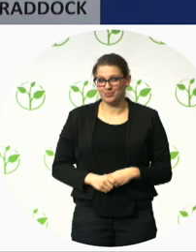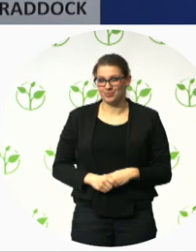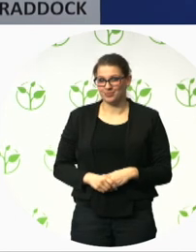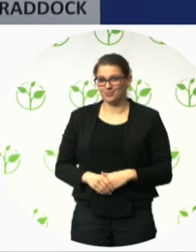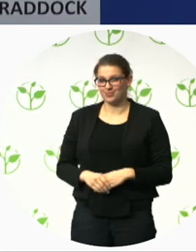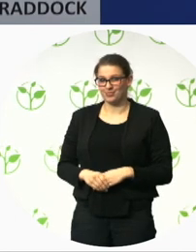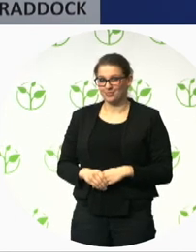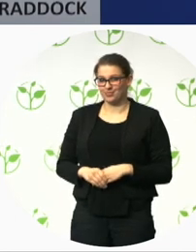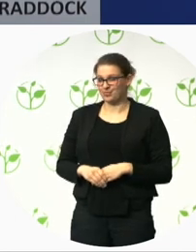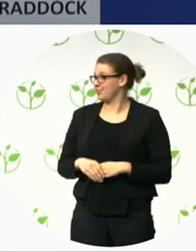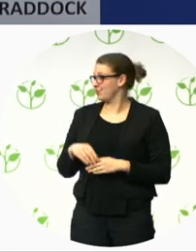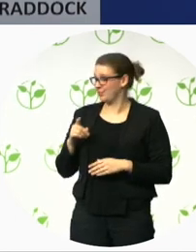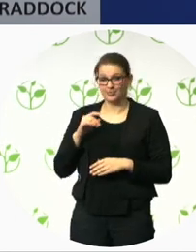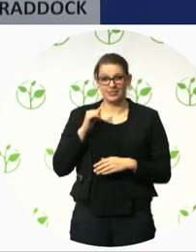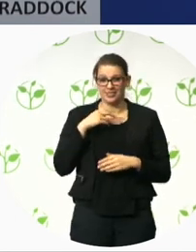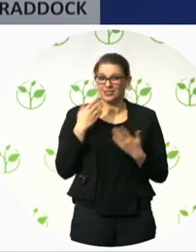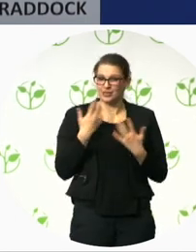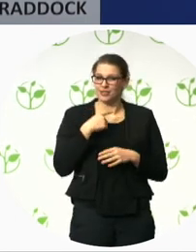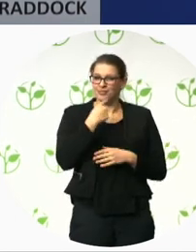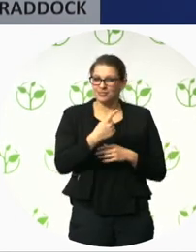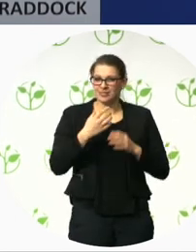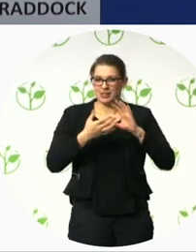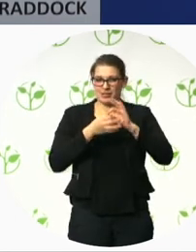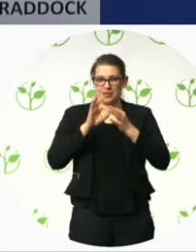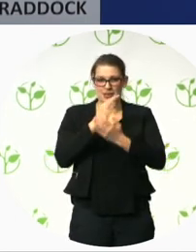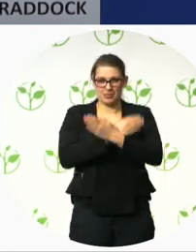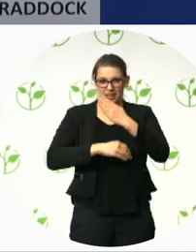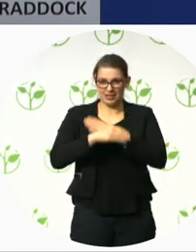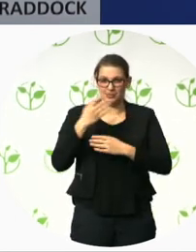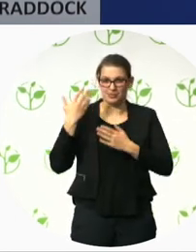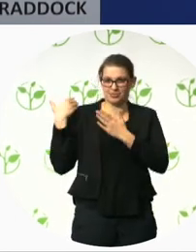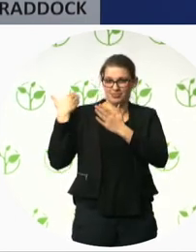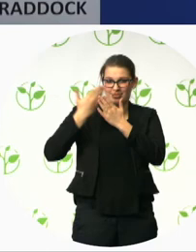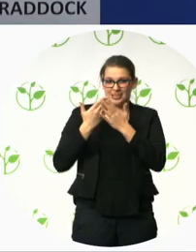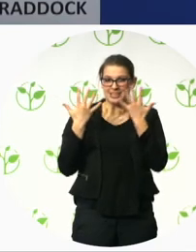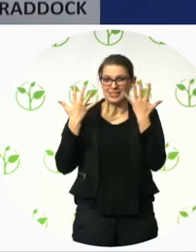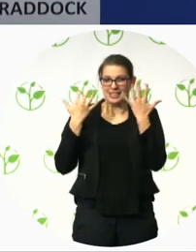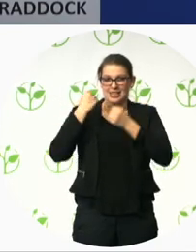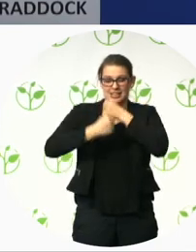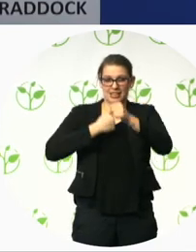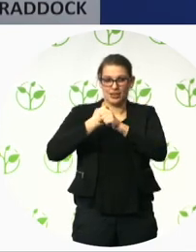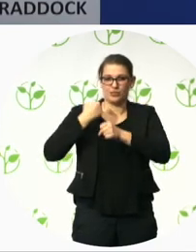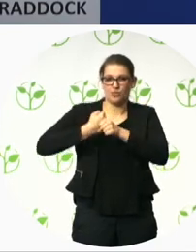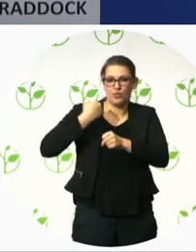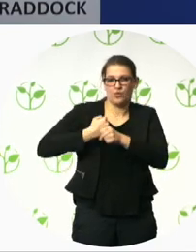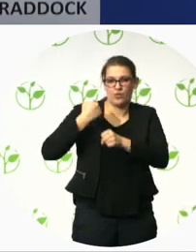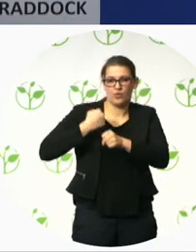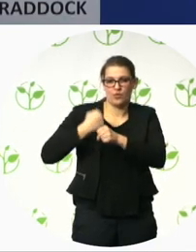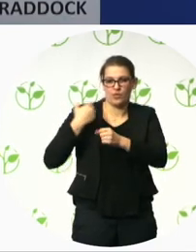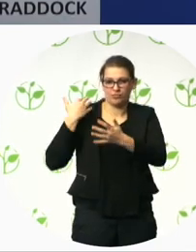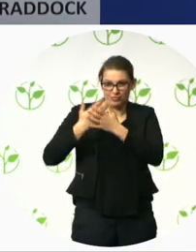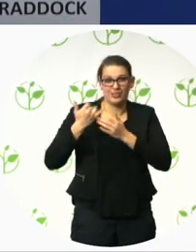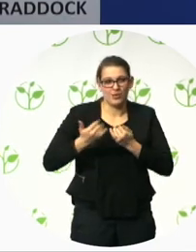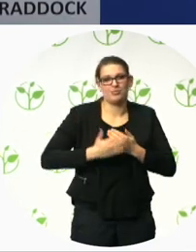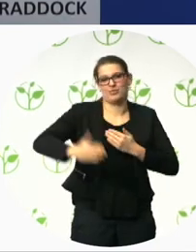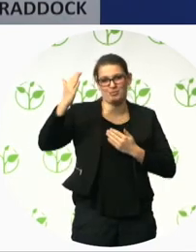Olympics moving to London. What we heard from Anne Merritt here beside me about Oslo. The strategies from Oslo on